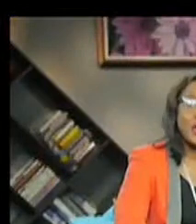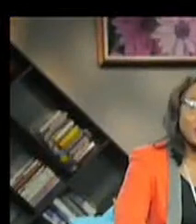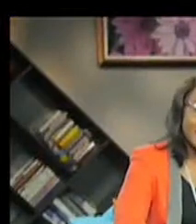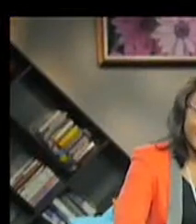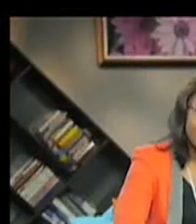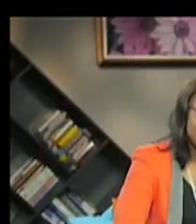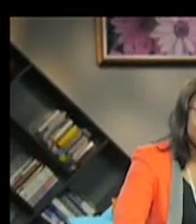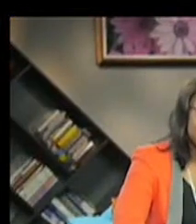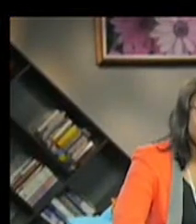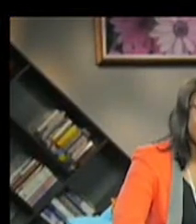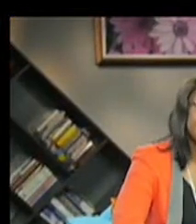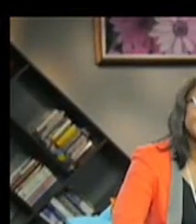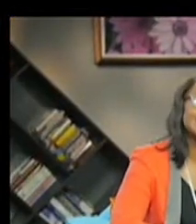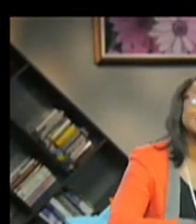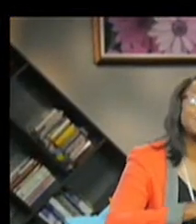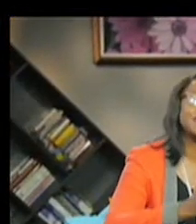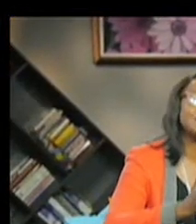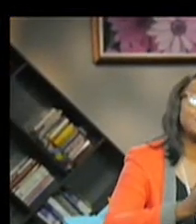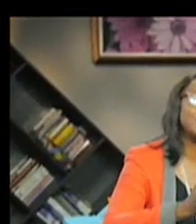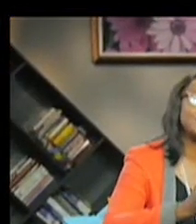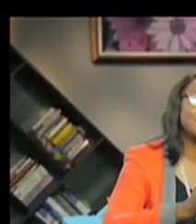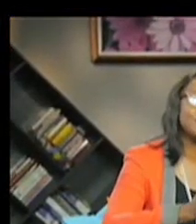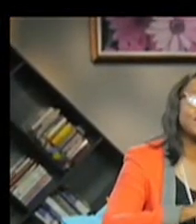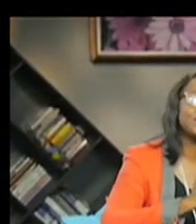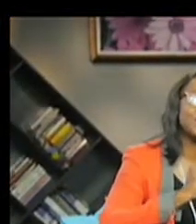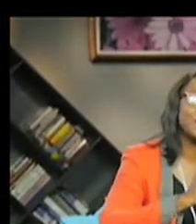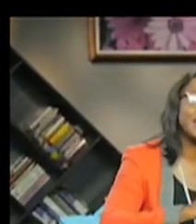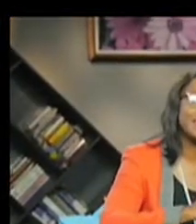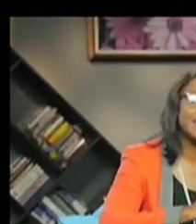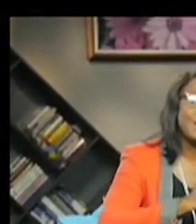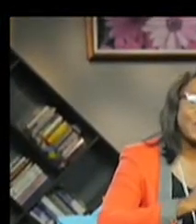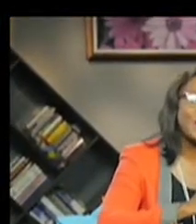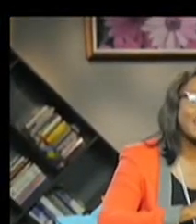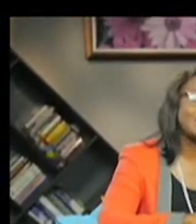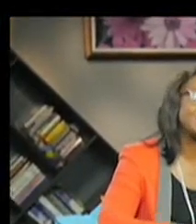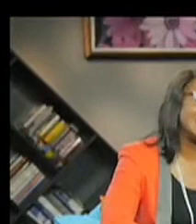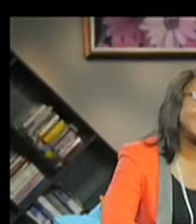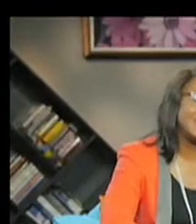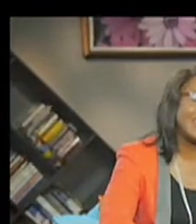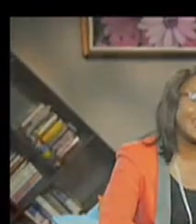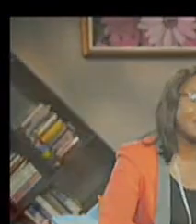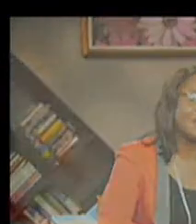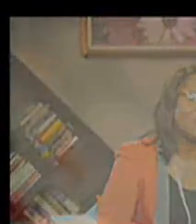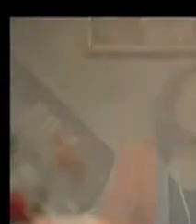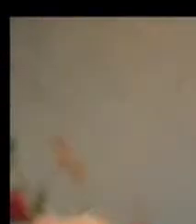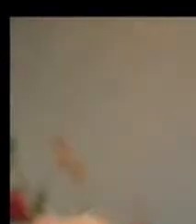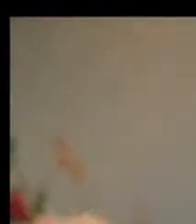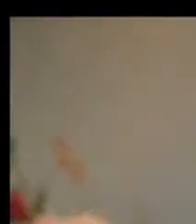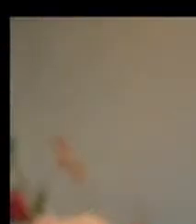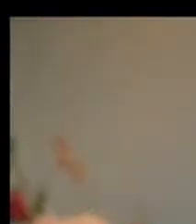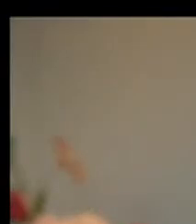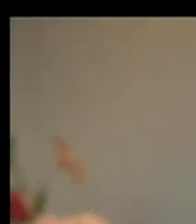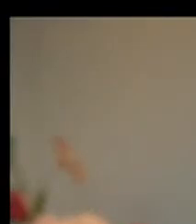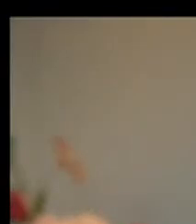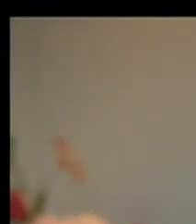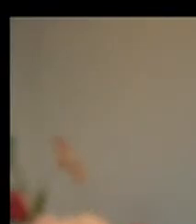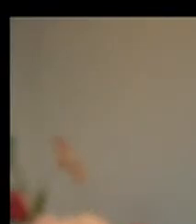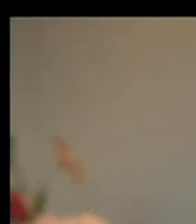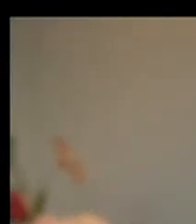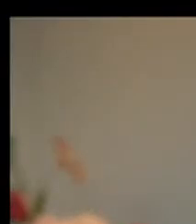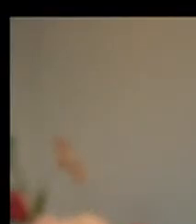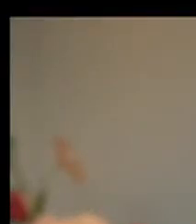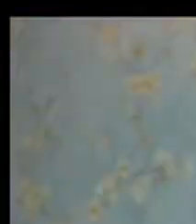a very big hello to you ladies it's great to be with you on the show again welcome to living the life marriage is where the work